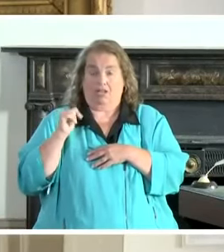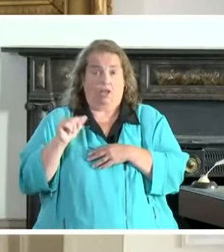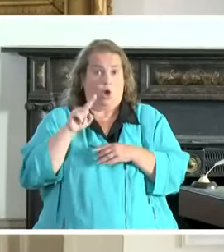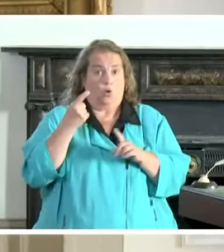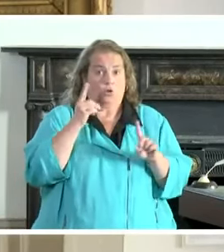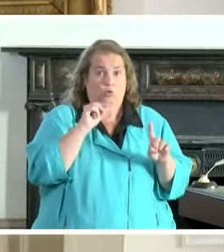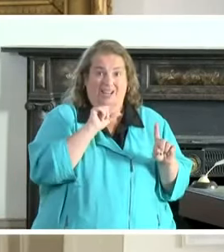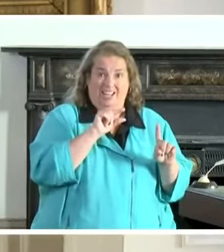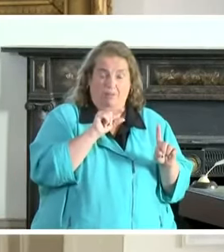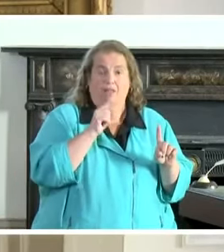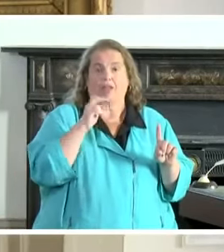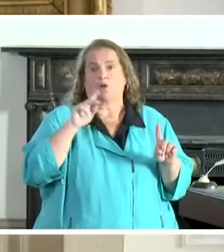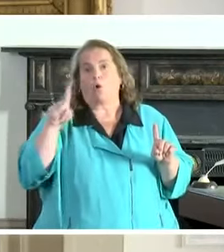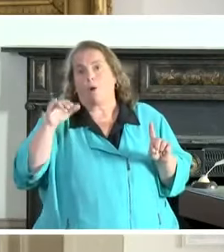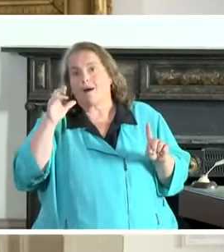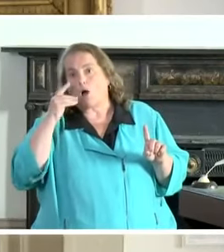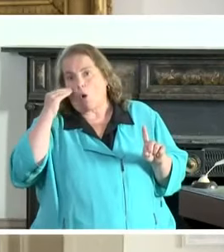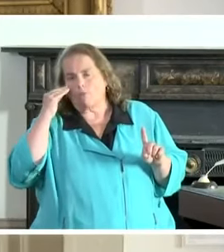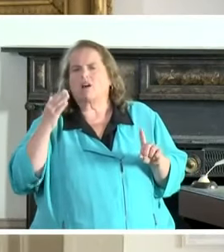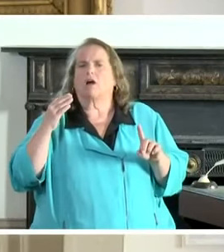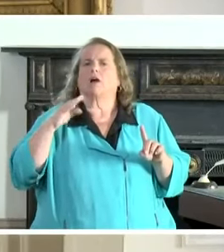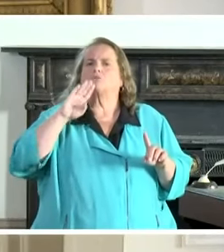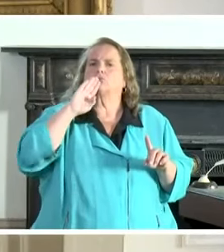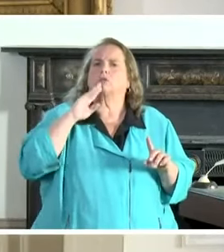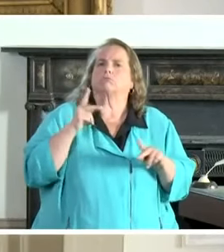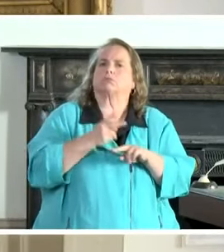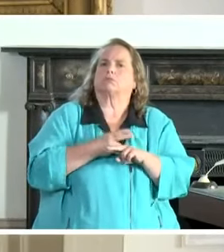bit, then they've got to go back home and it increases the frustration.